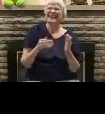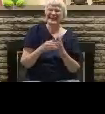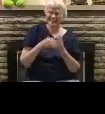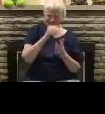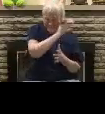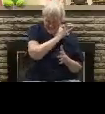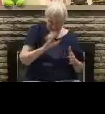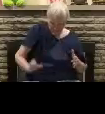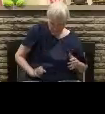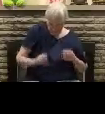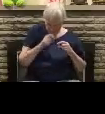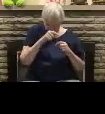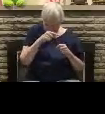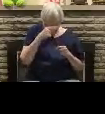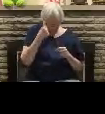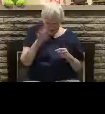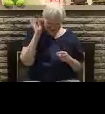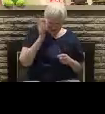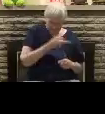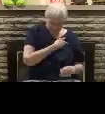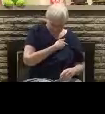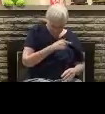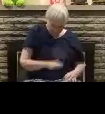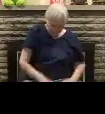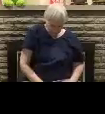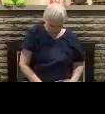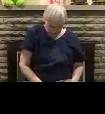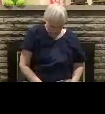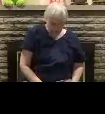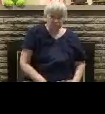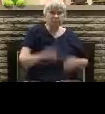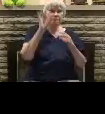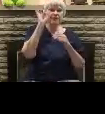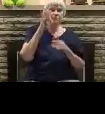What's the end game for us? Preaching the gospel.